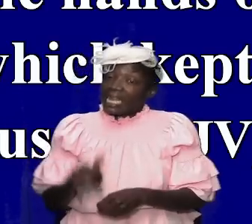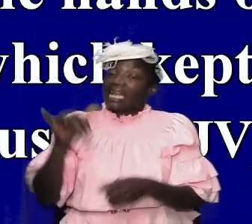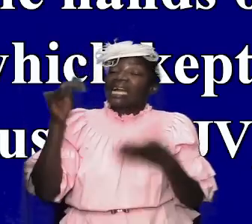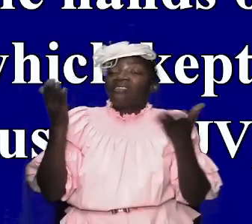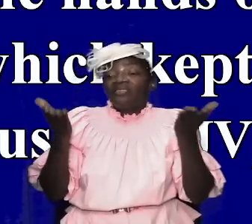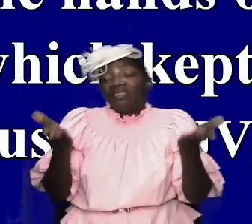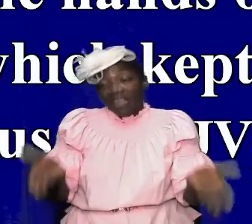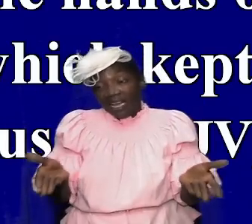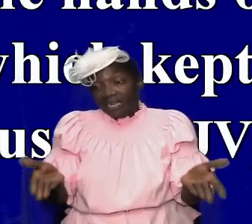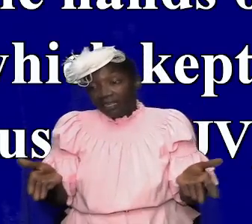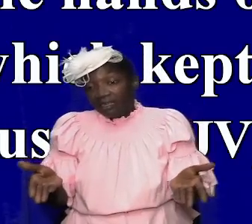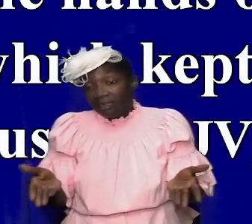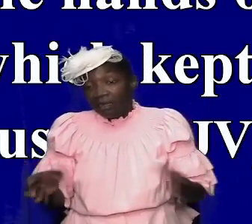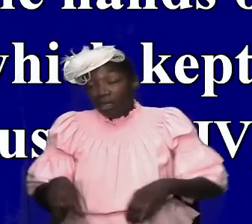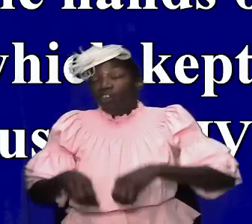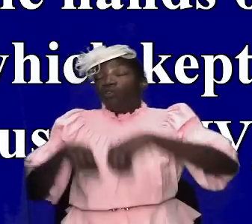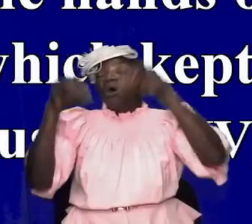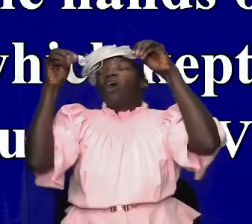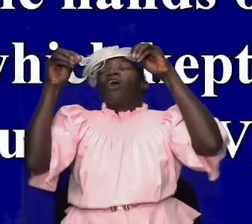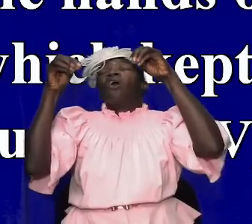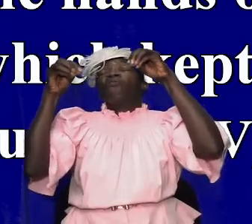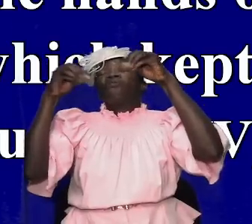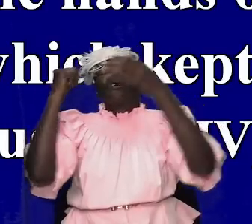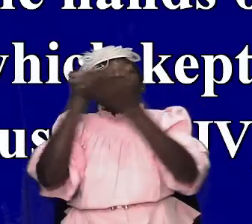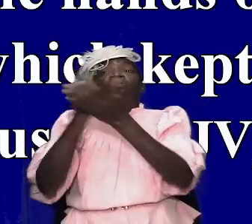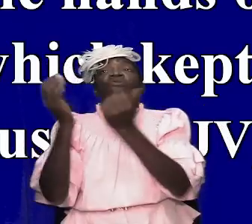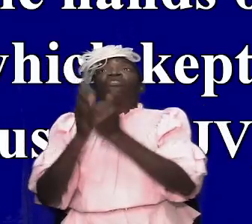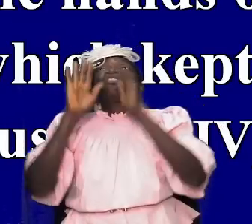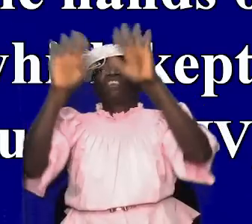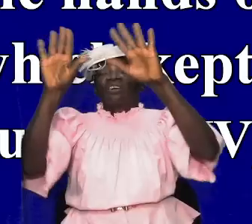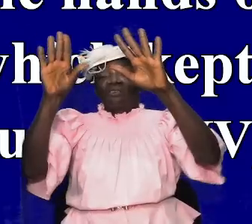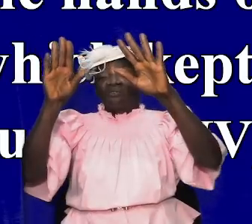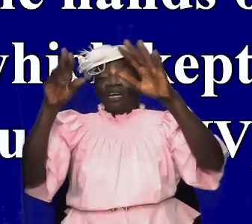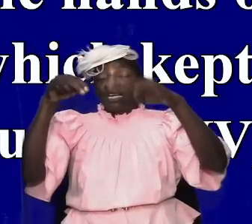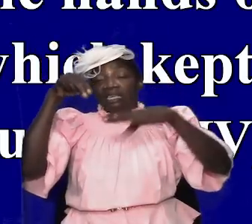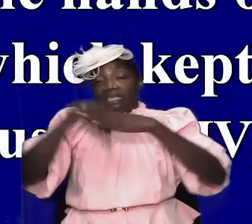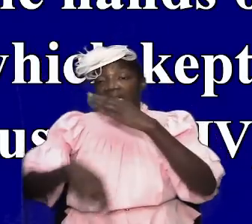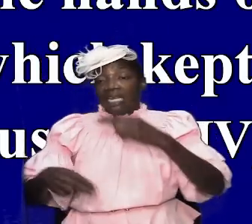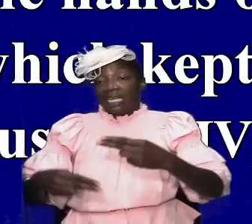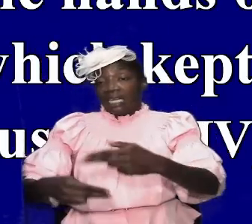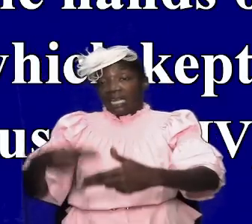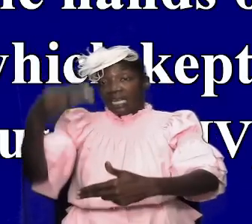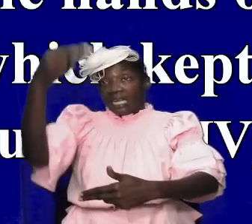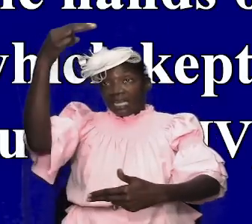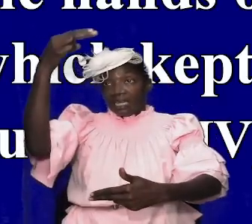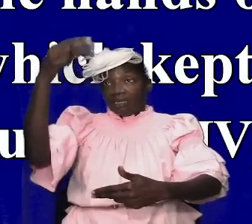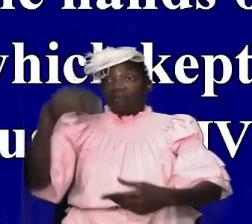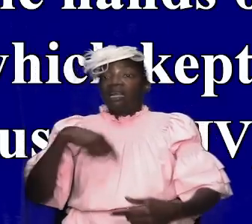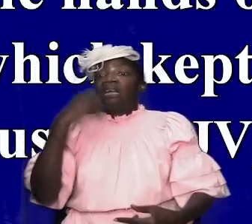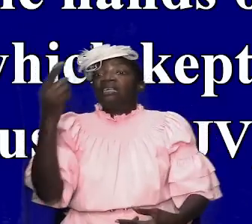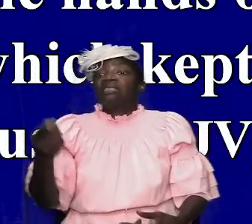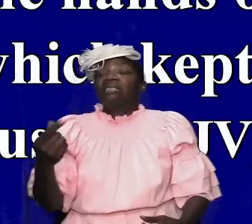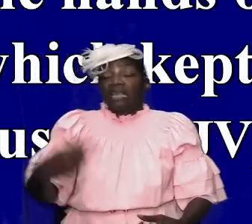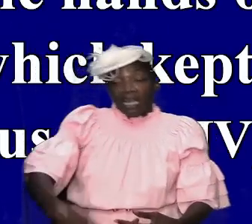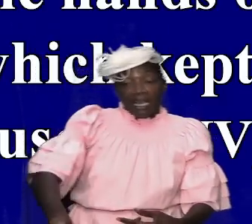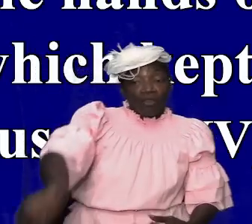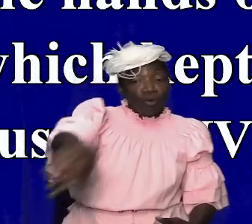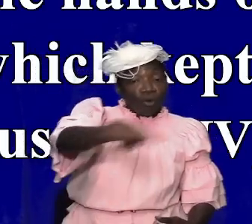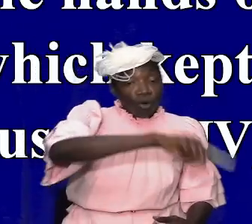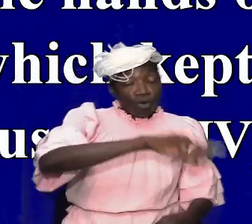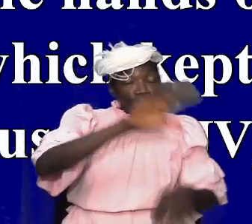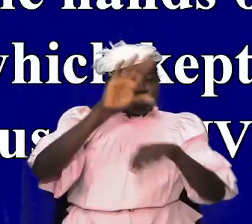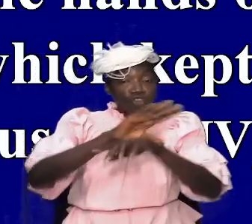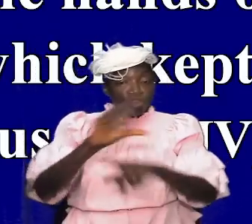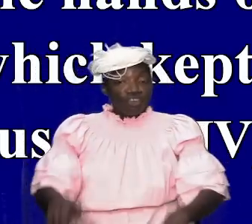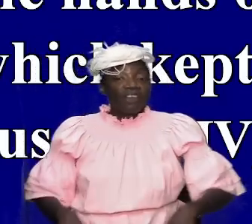offer their sacrifice in the groves and in the hills well i say to us church of the living god